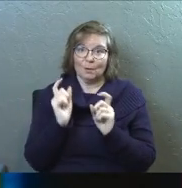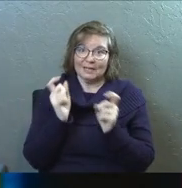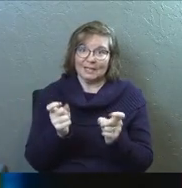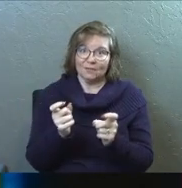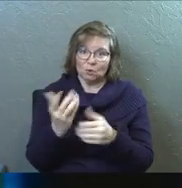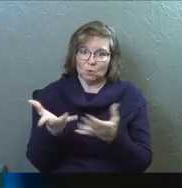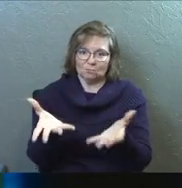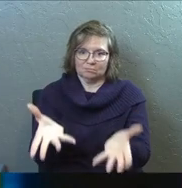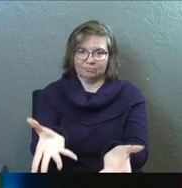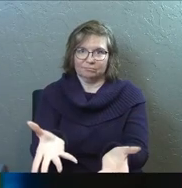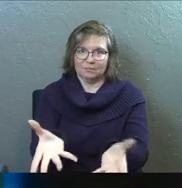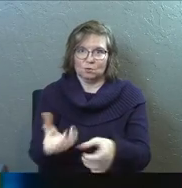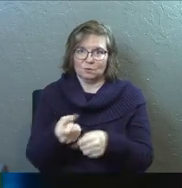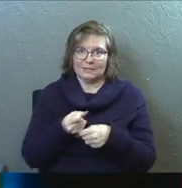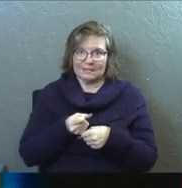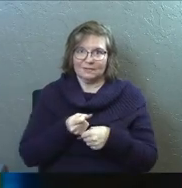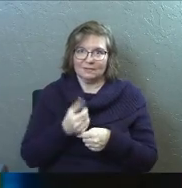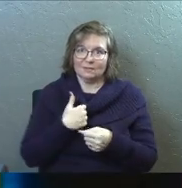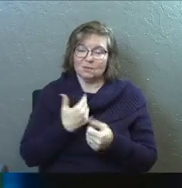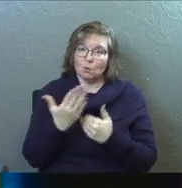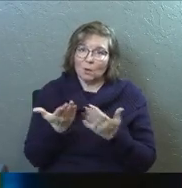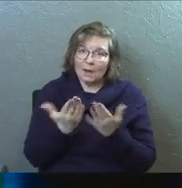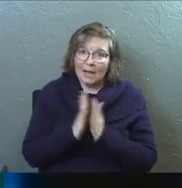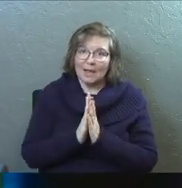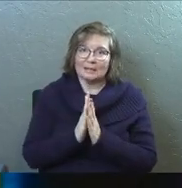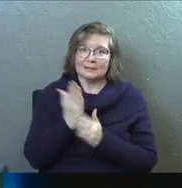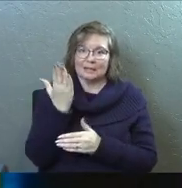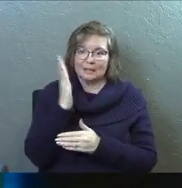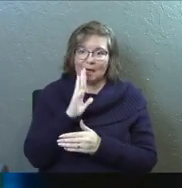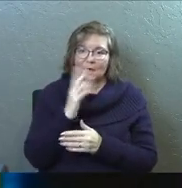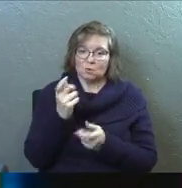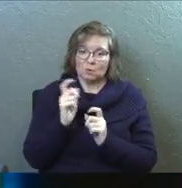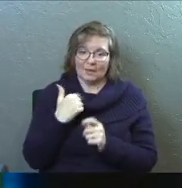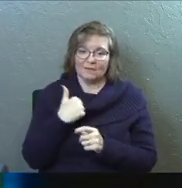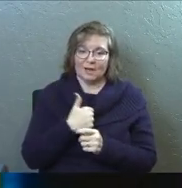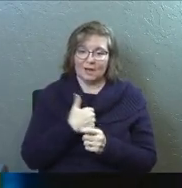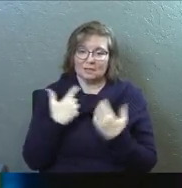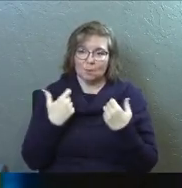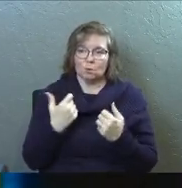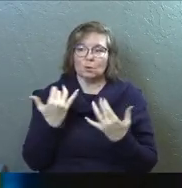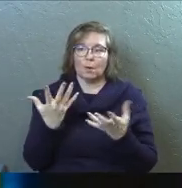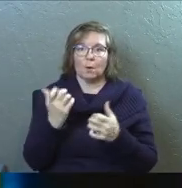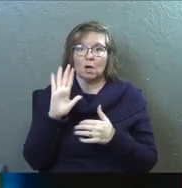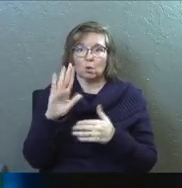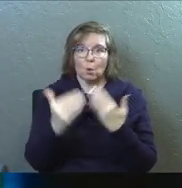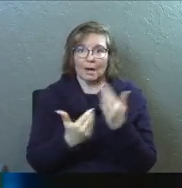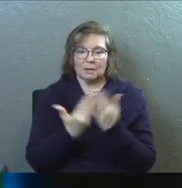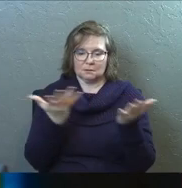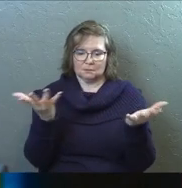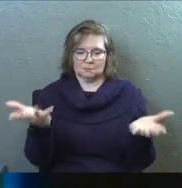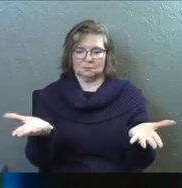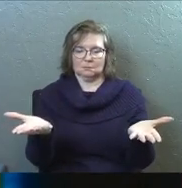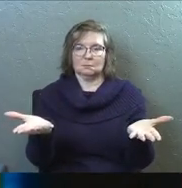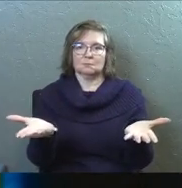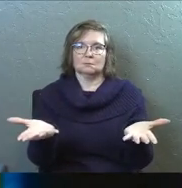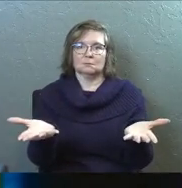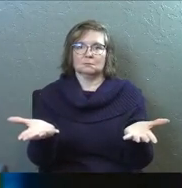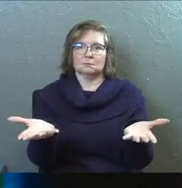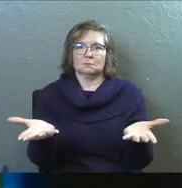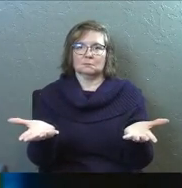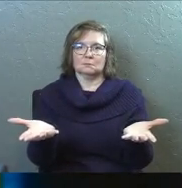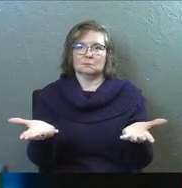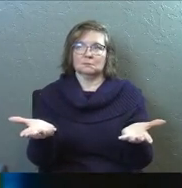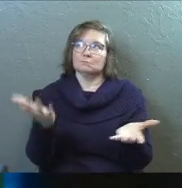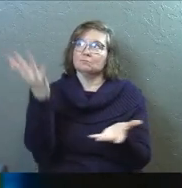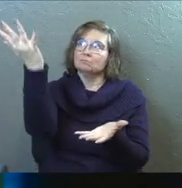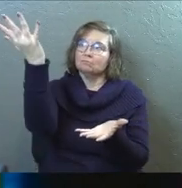something, you put your hands out and you receive it. And we're asking God to give us boldness. And so if you're comfortable, put your hands out like this and let's